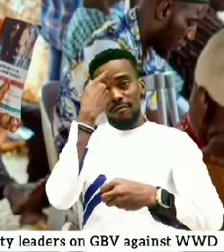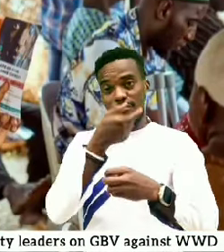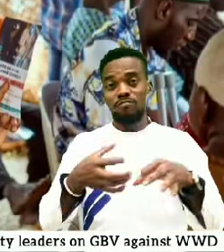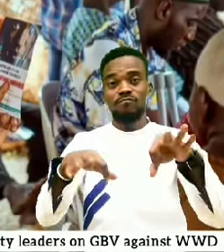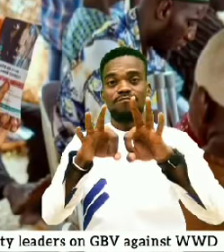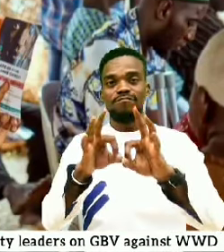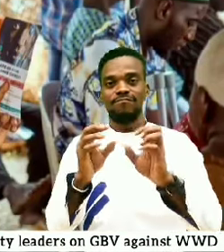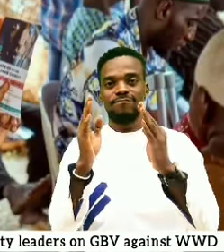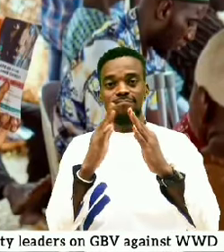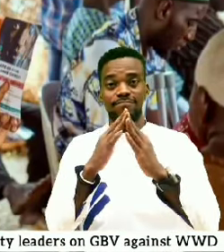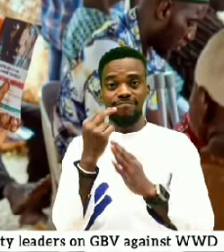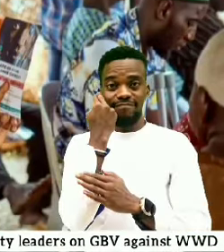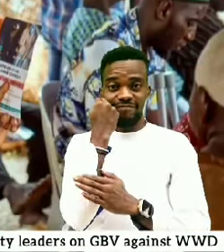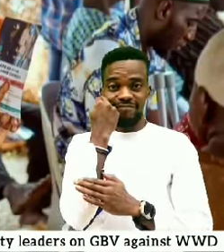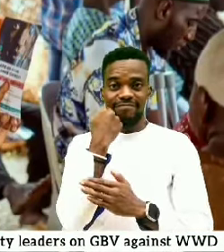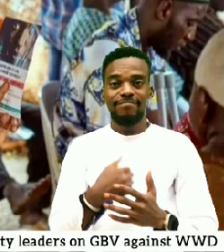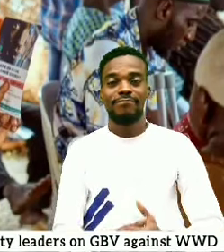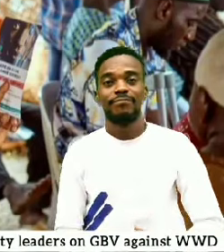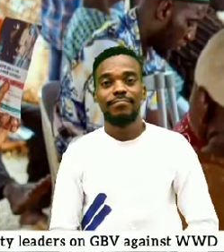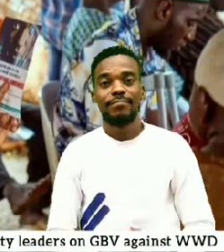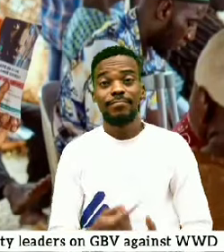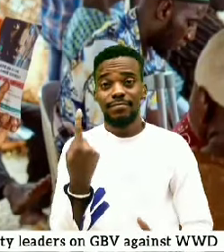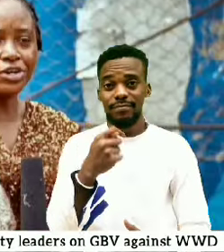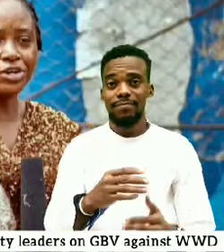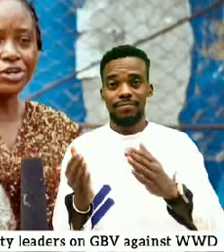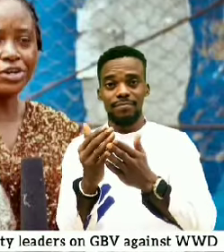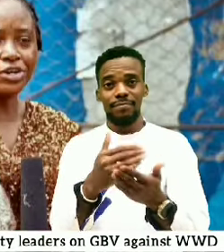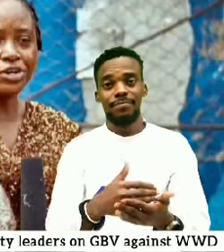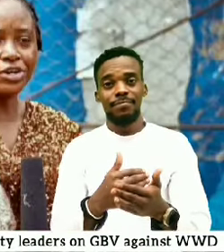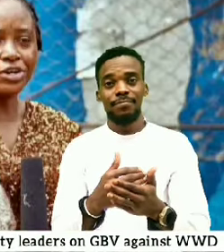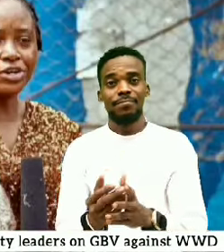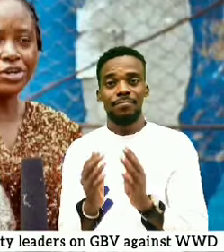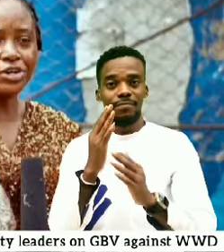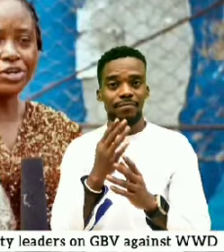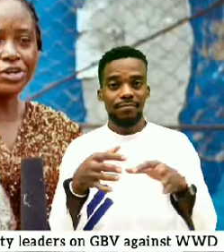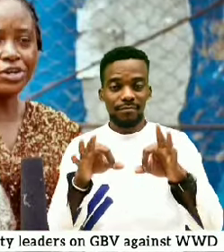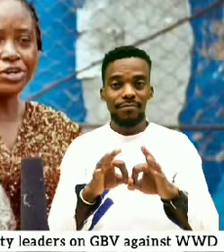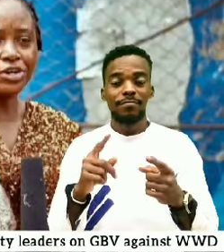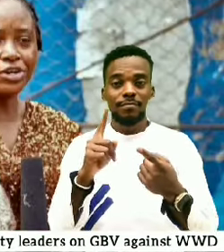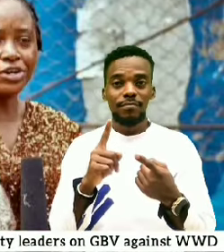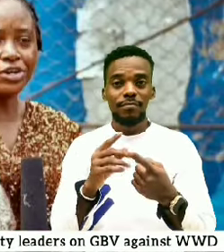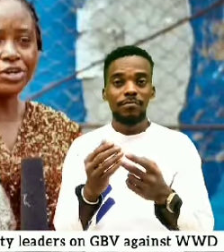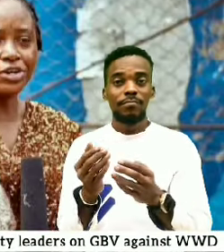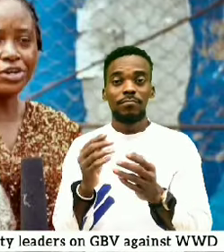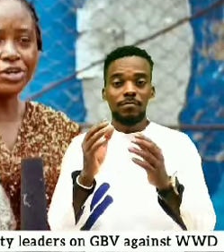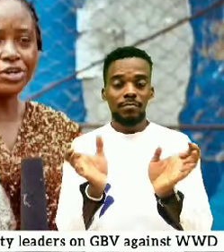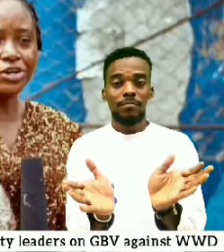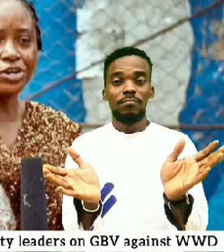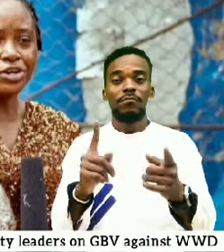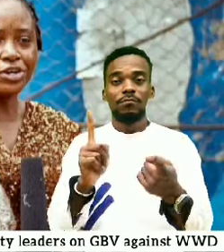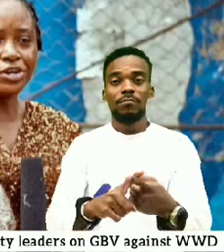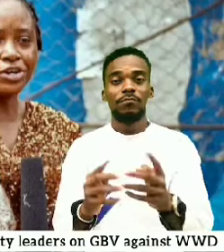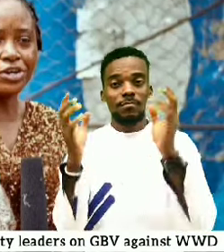meeting recently The gathering convinced to communicate in National